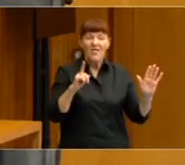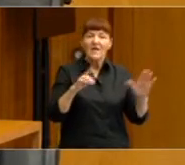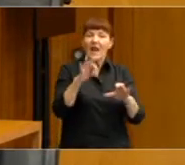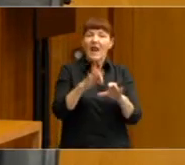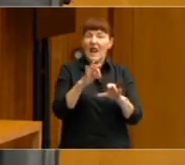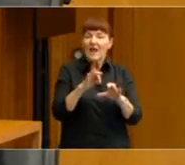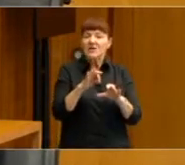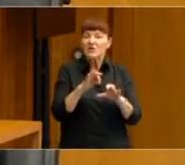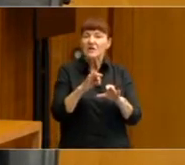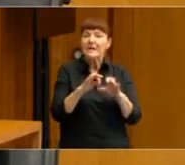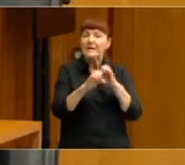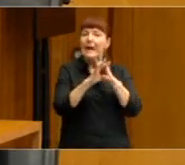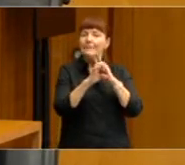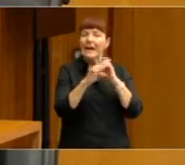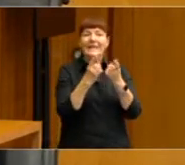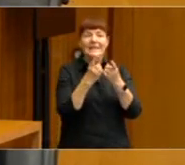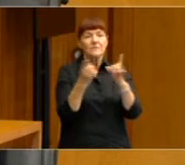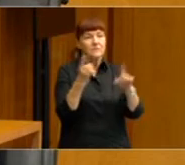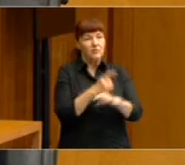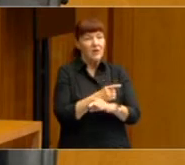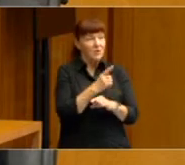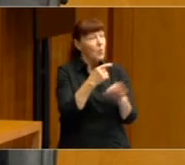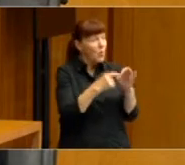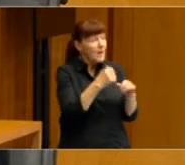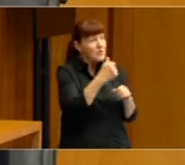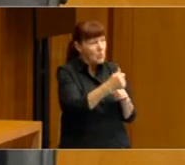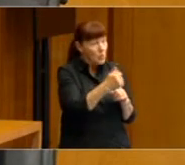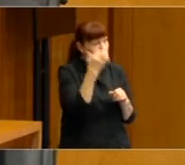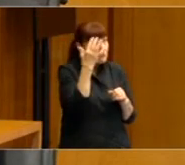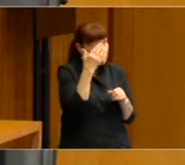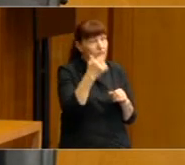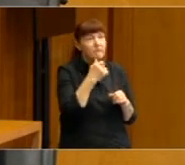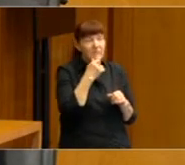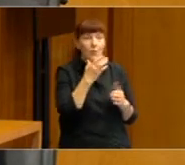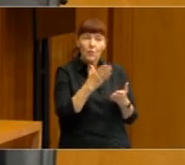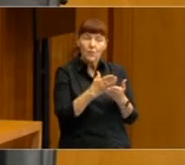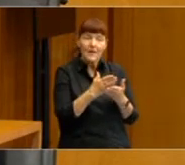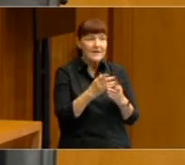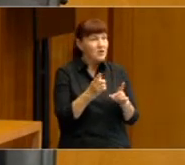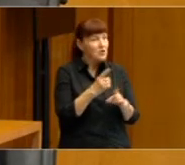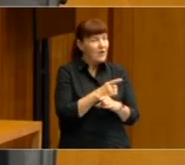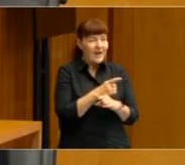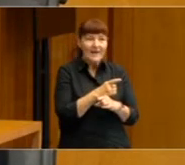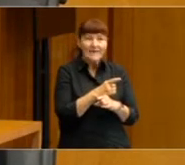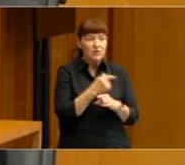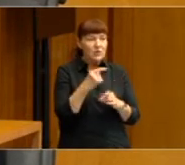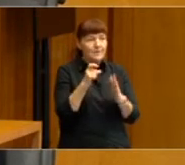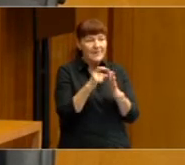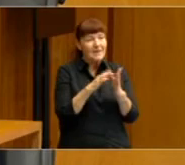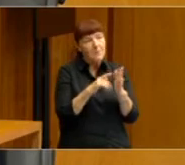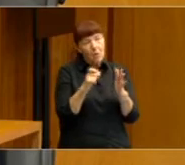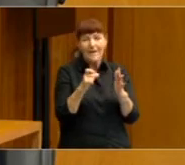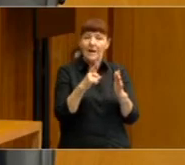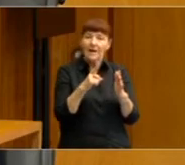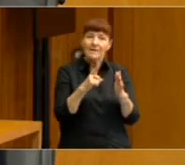will change once again. But your question is a very good one, because it's fundamentally changing the nature of democratic politics and what political